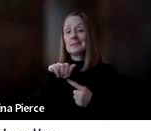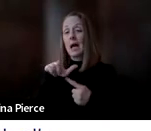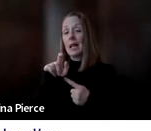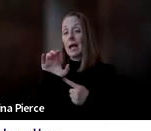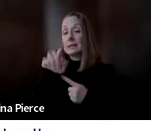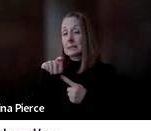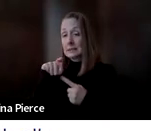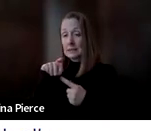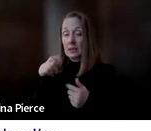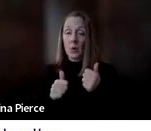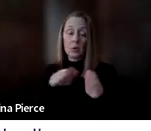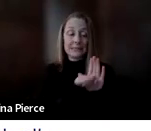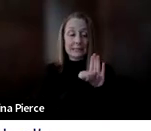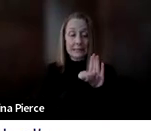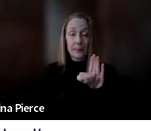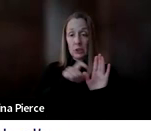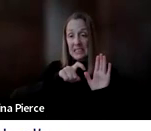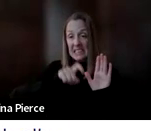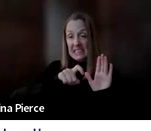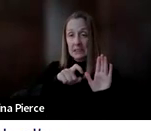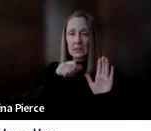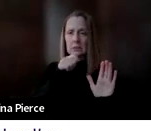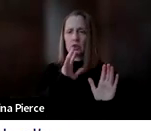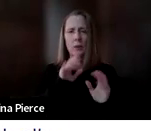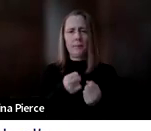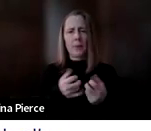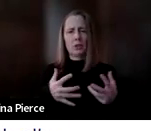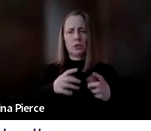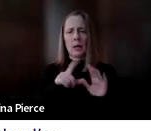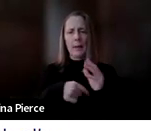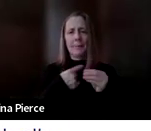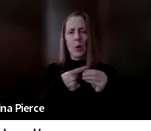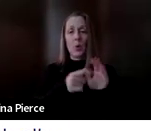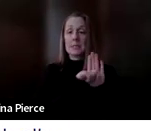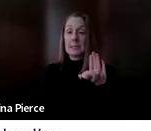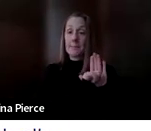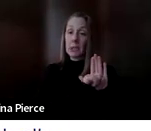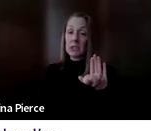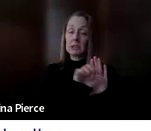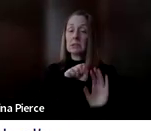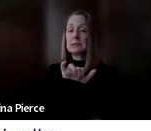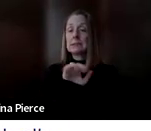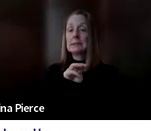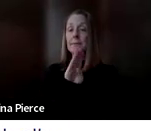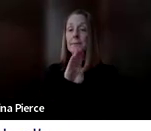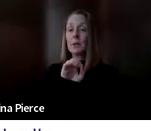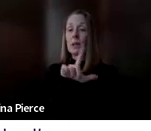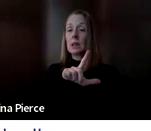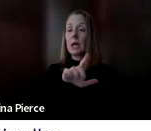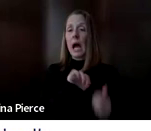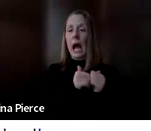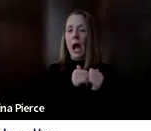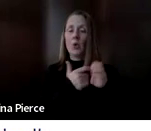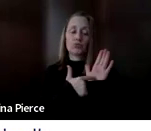symbol needs and preferences. I didn't talk a lot about symbols today, but essentially symbols referred to how the word is represented. It might be done